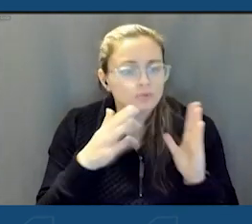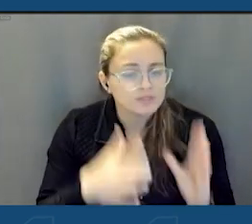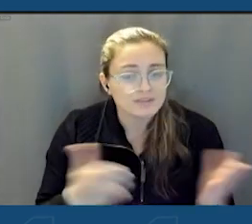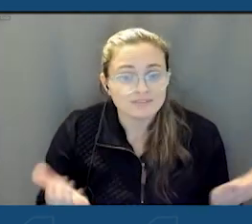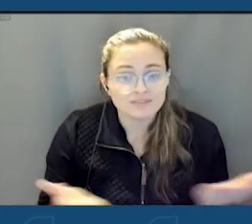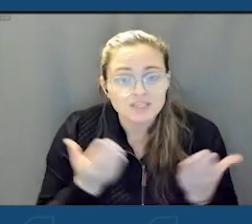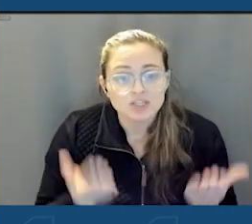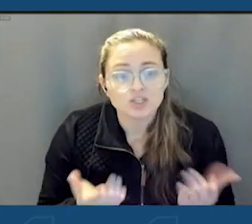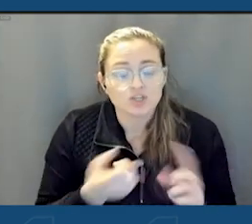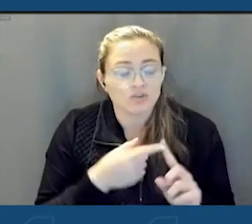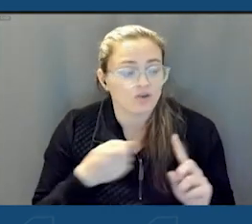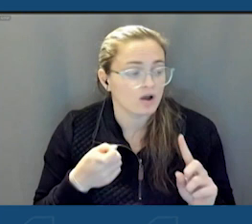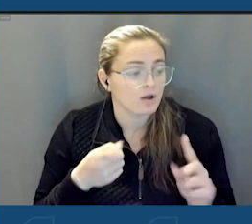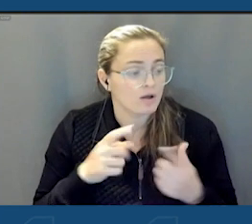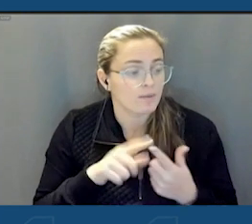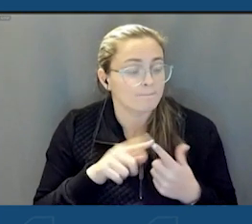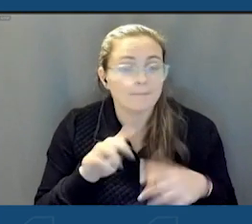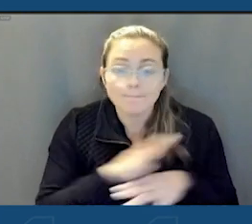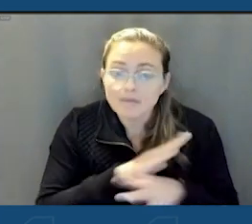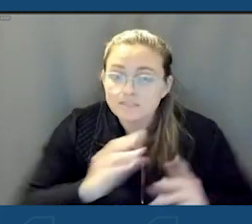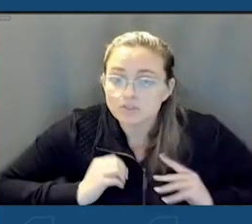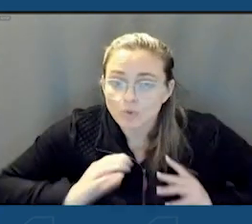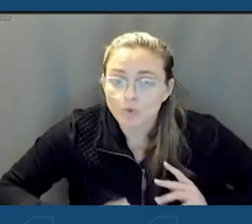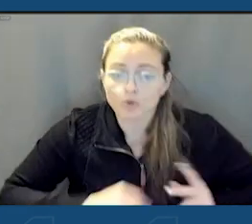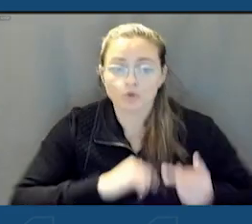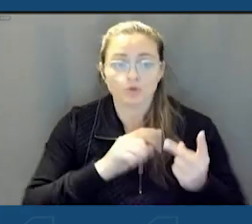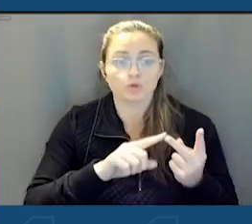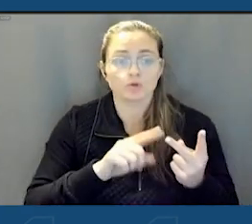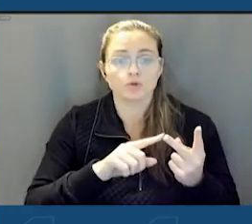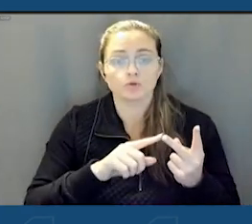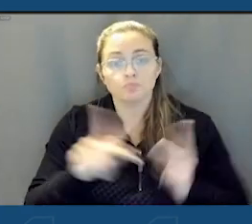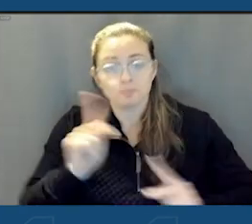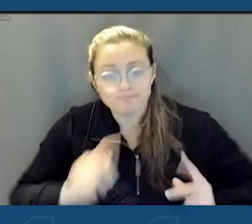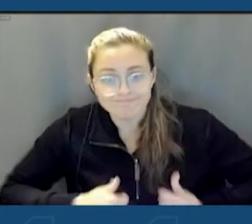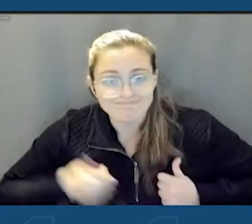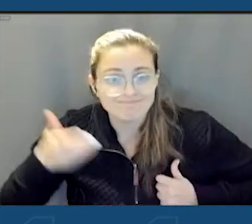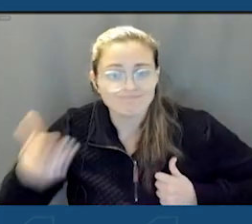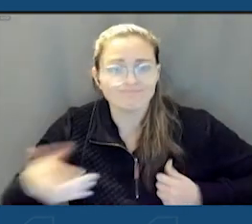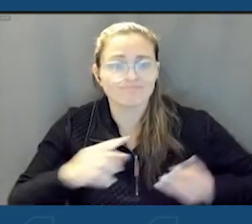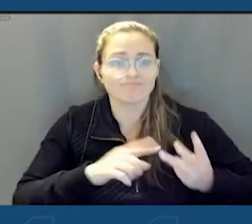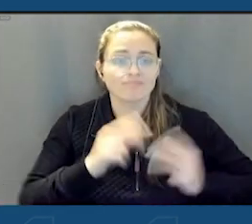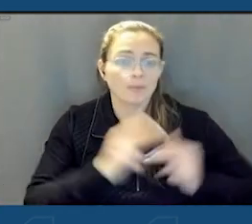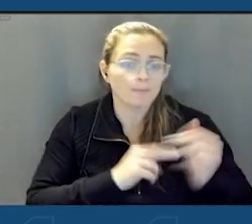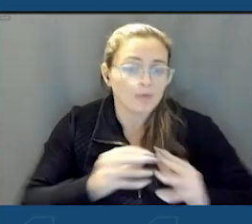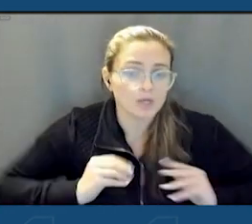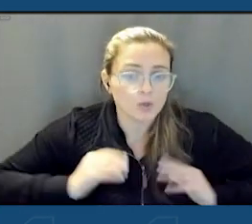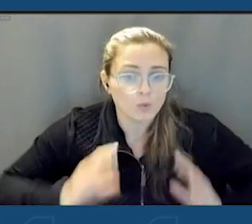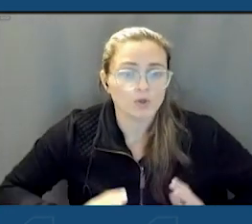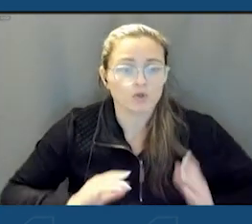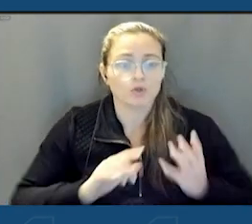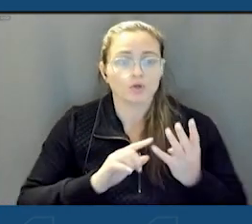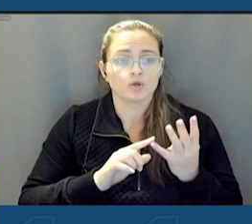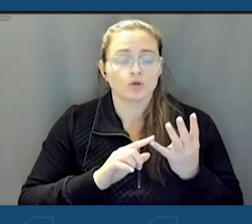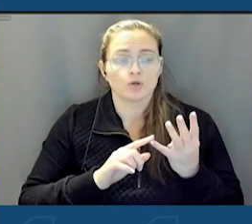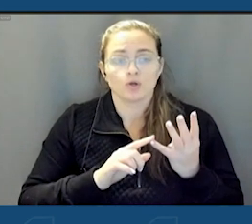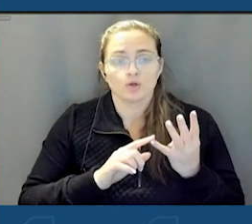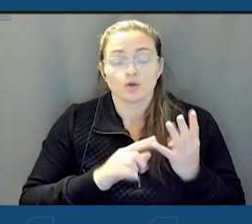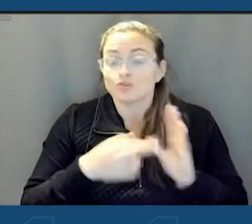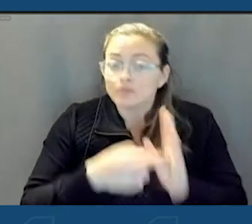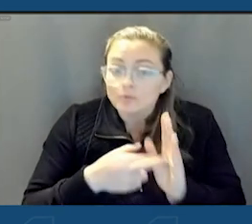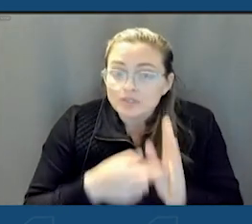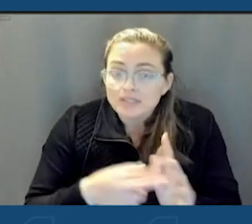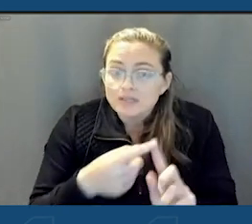from business owners to residents to building owners, representatives